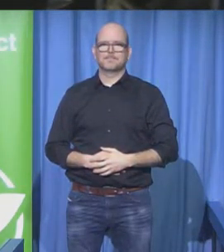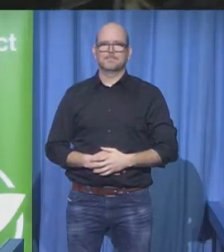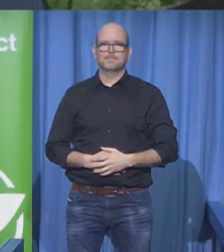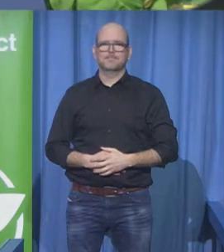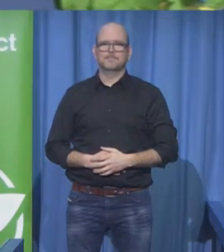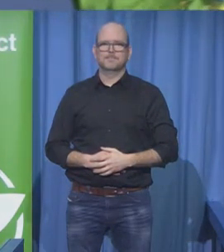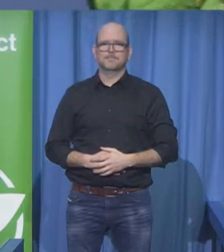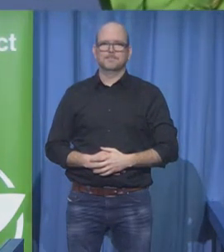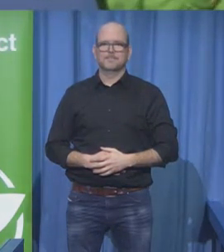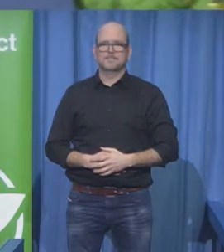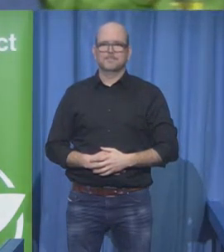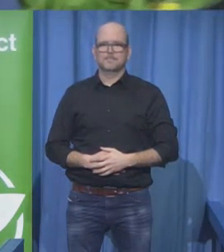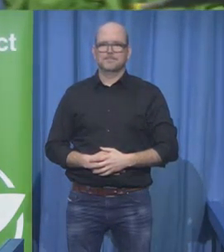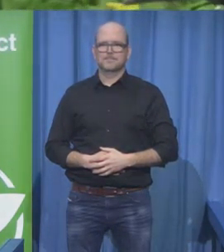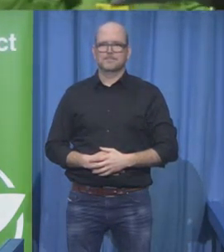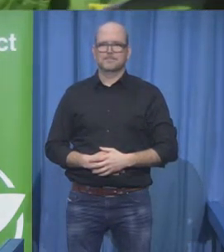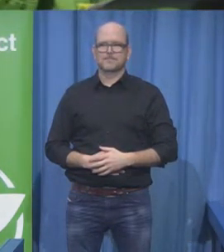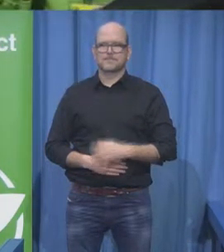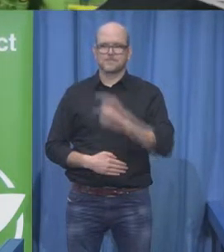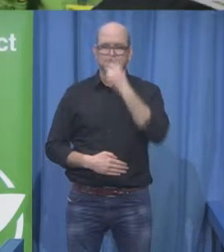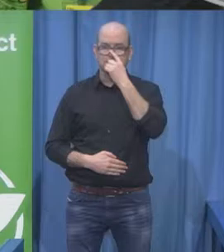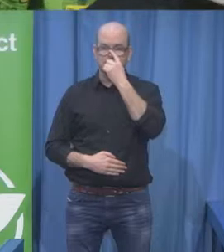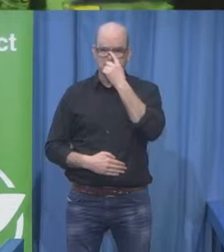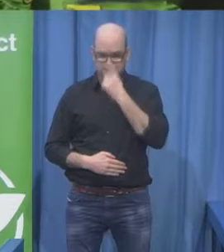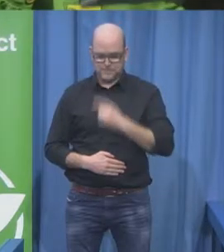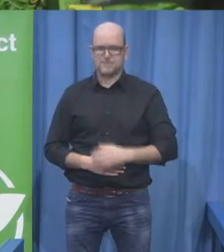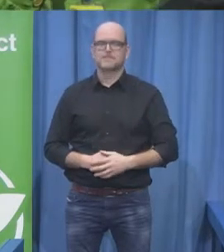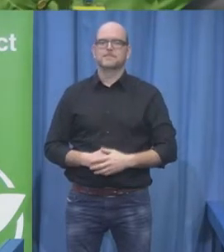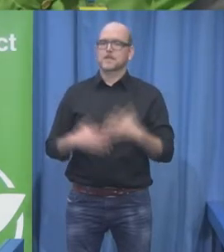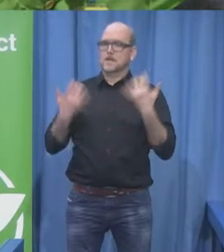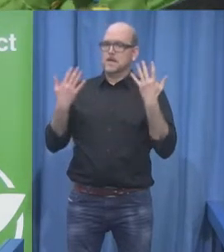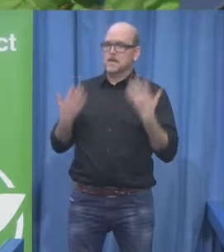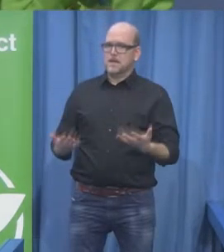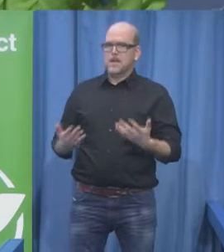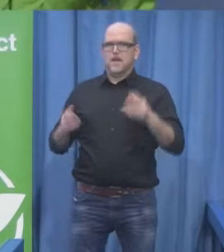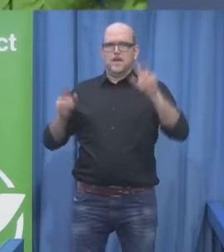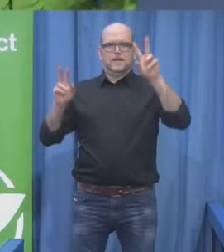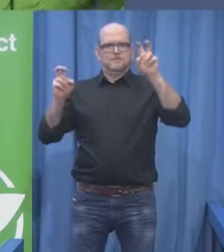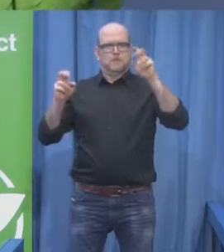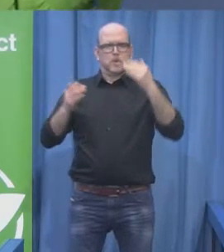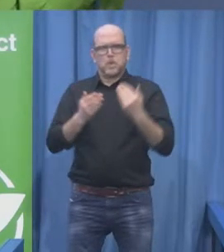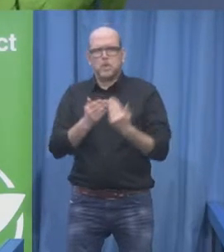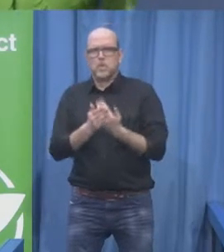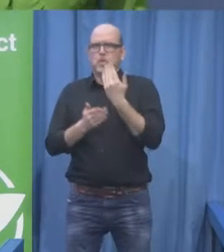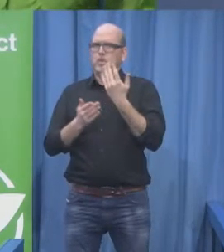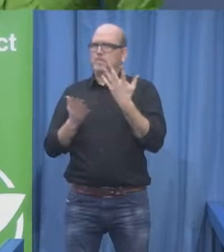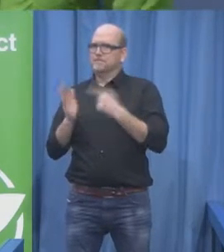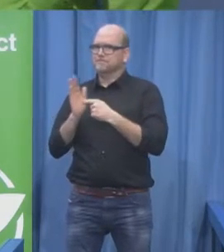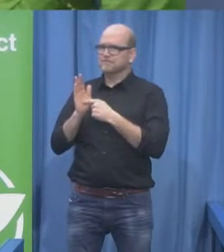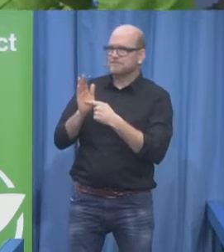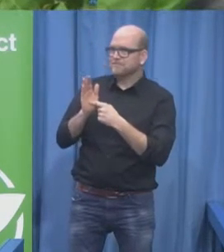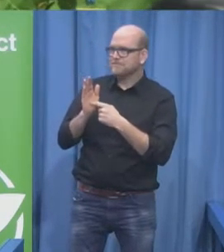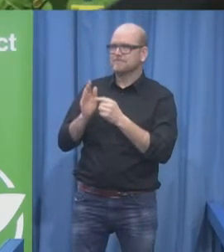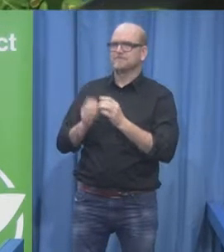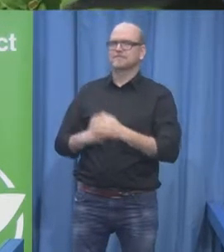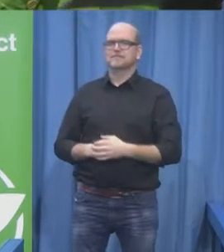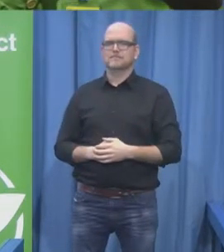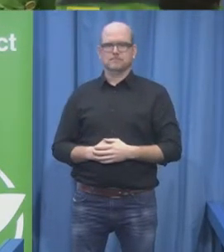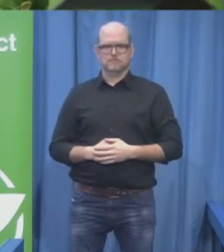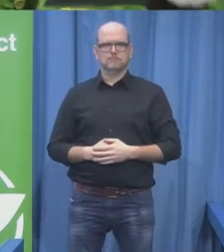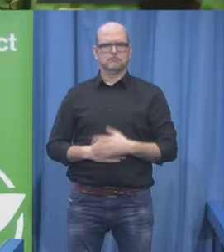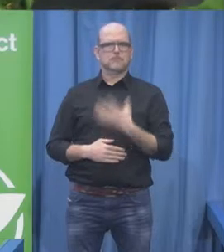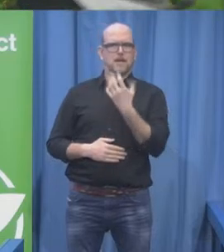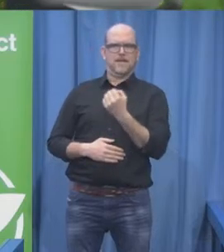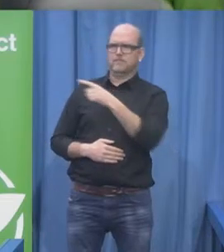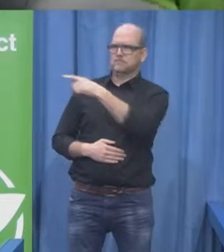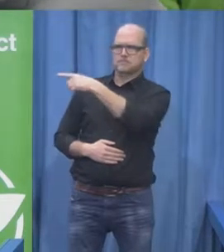And this year we've brought in something a little bit different or just to ensure that you all get the chance to talk and meet to each other. We have